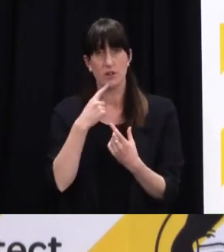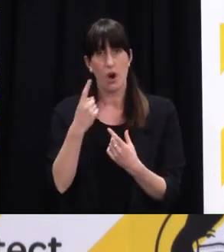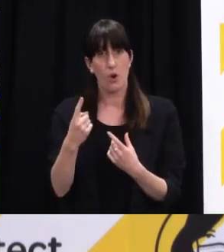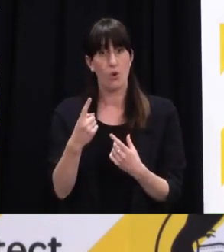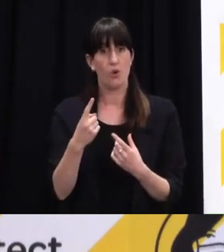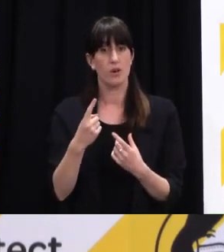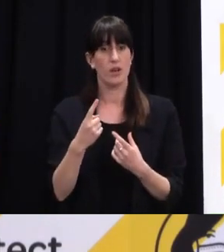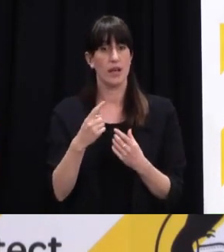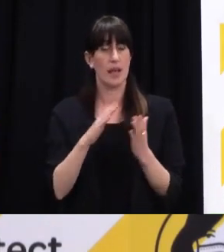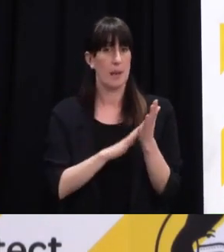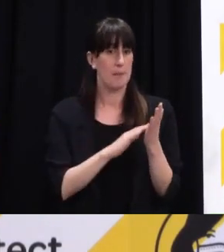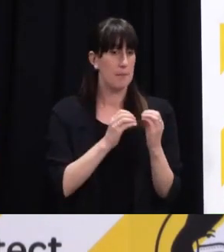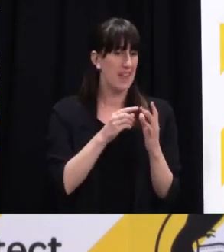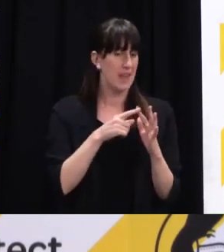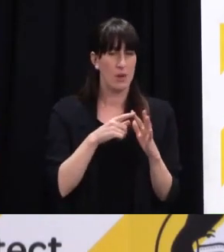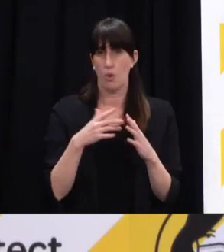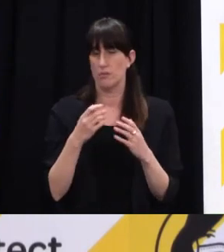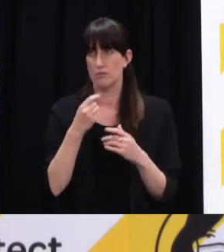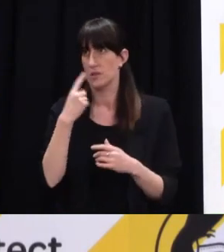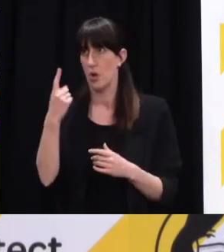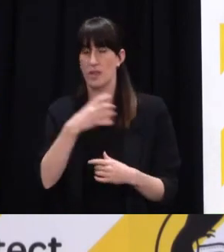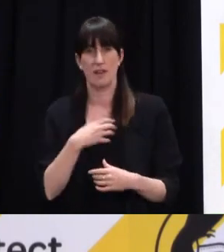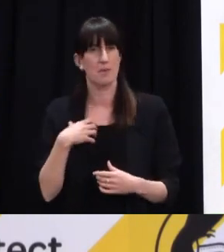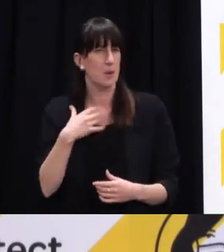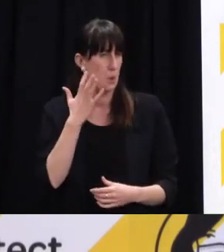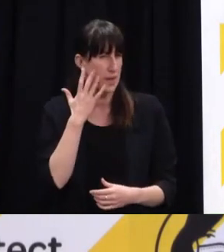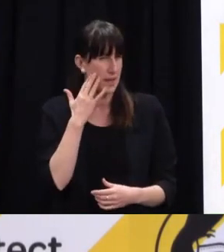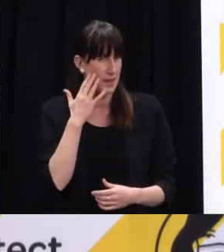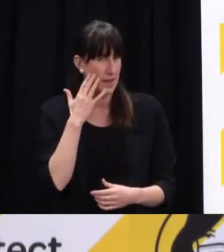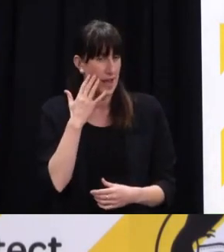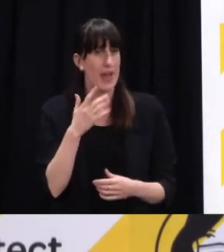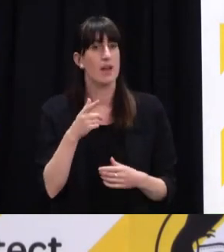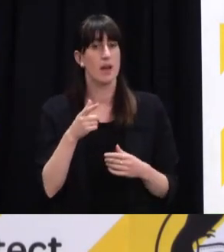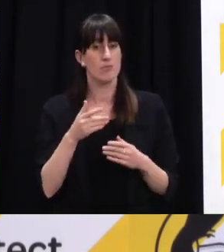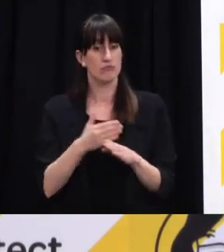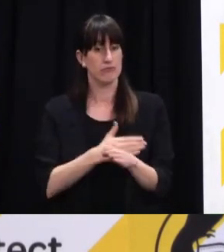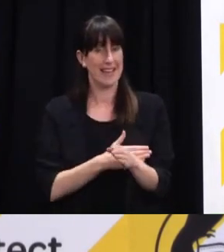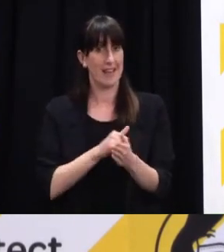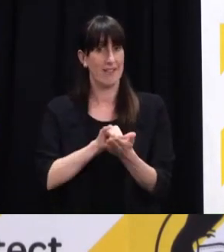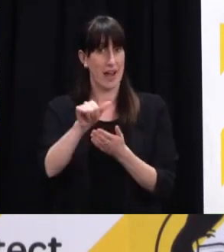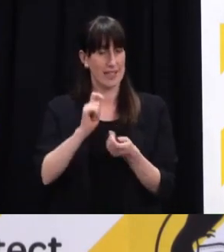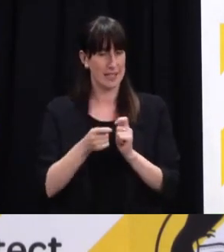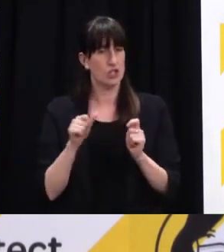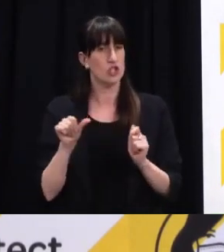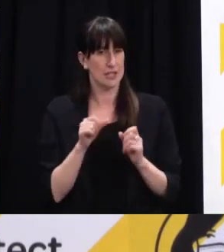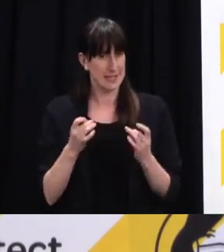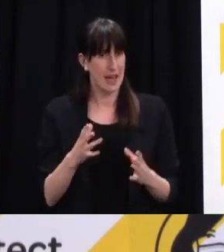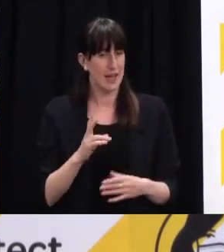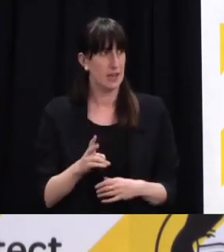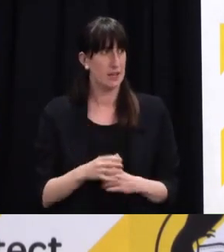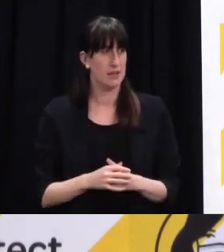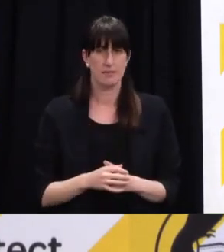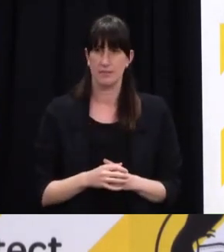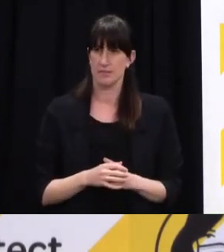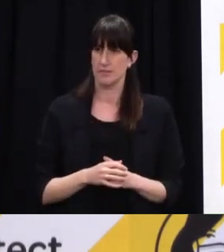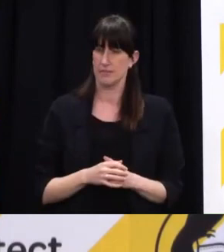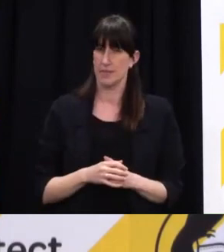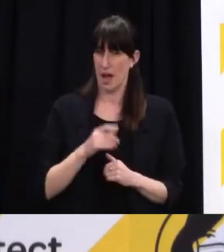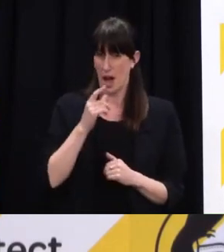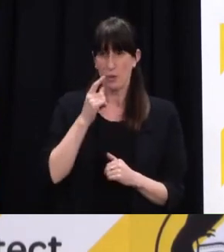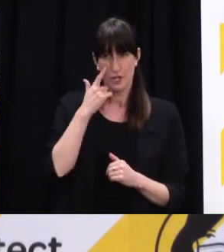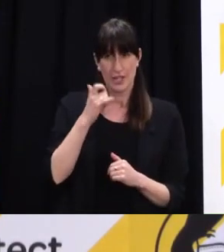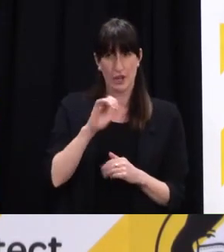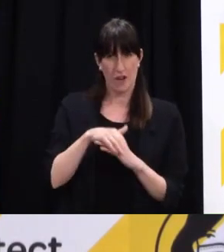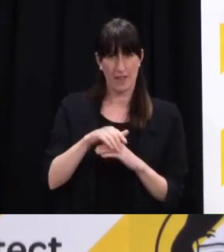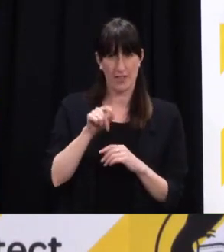government, whoever it was, that pre-departure tests should resume again? Can I check that we gave specific advice around that